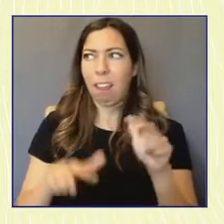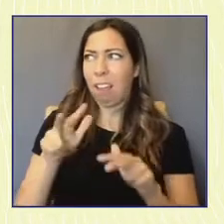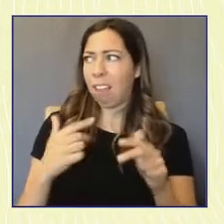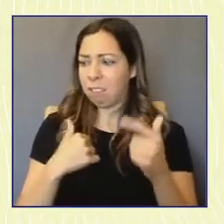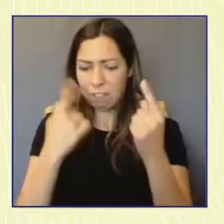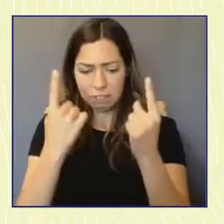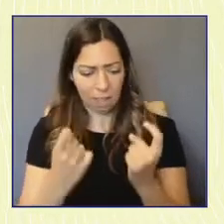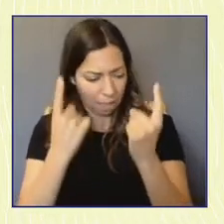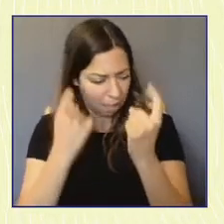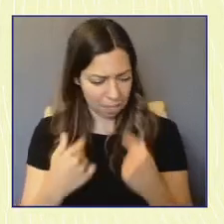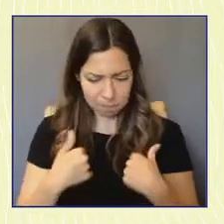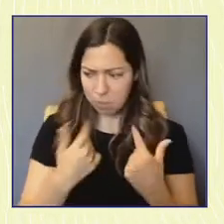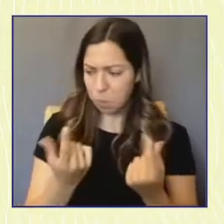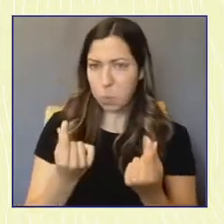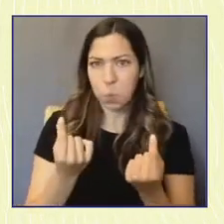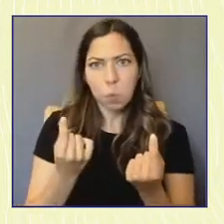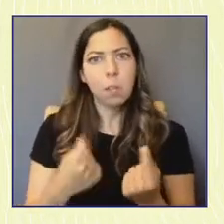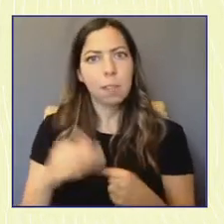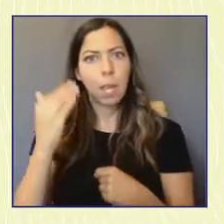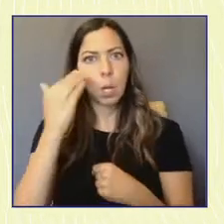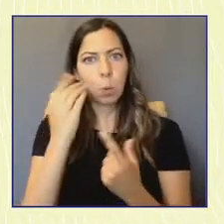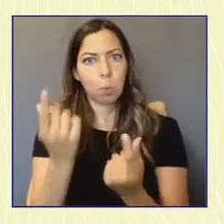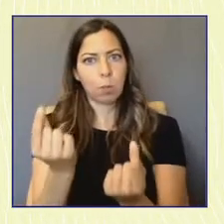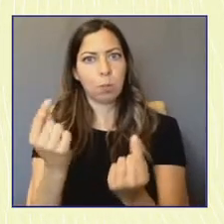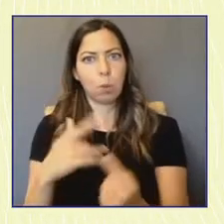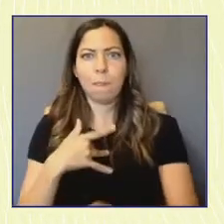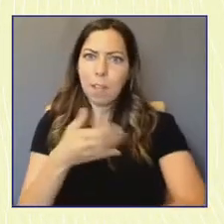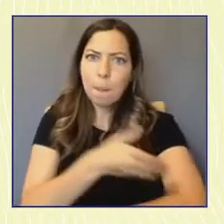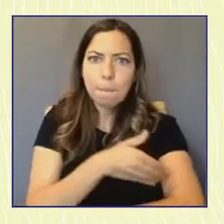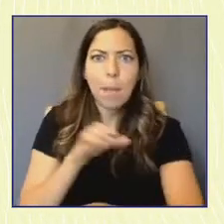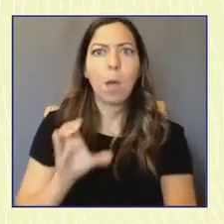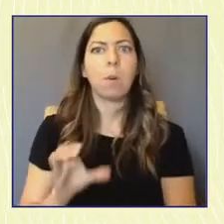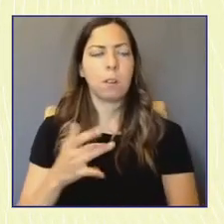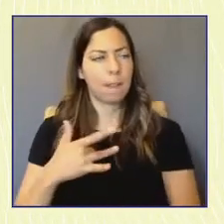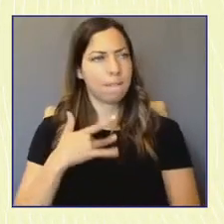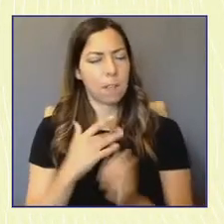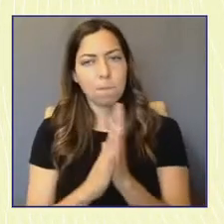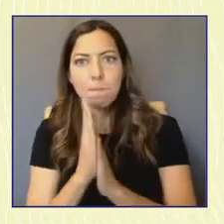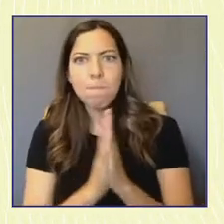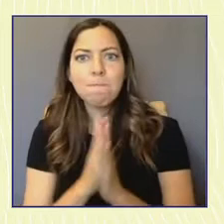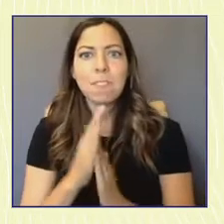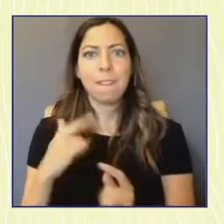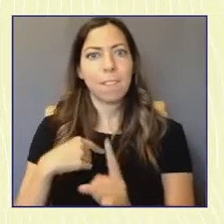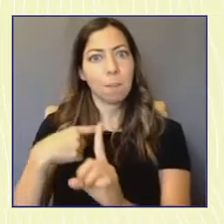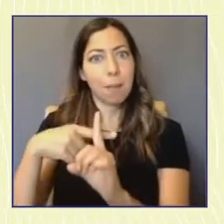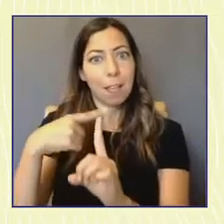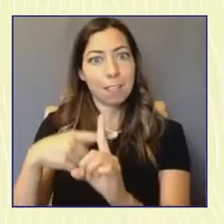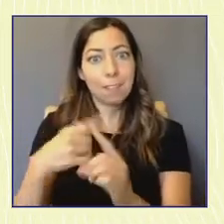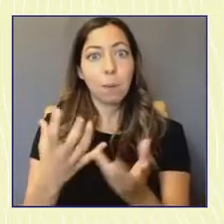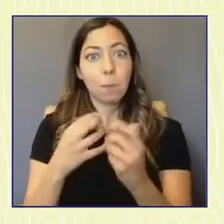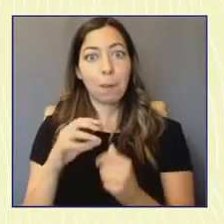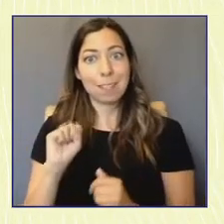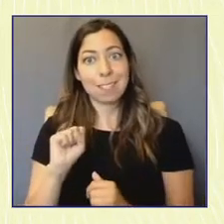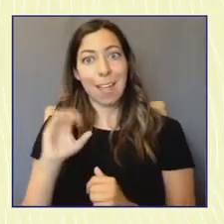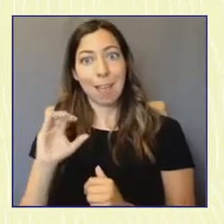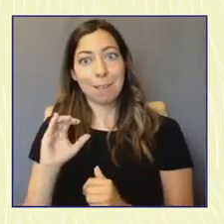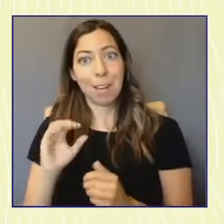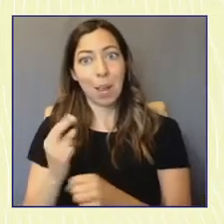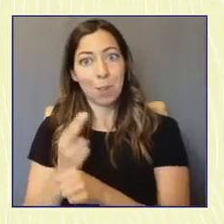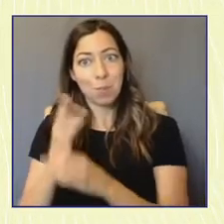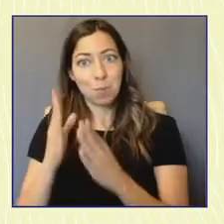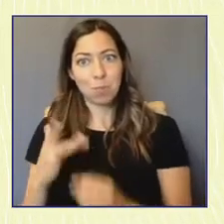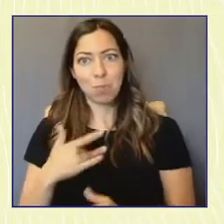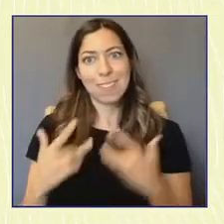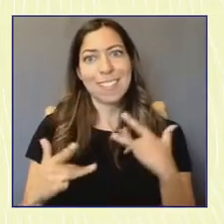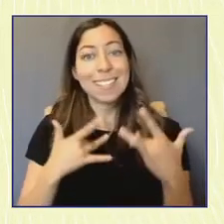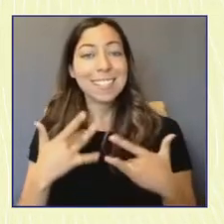have the chance to study for but it's empowering and motivating and positive and something that Snapchatters feel so excited by that it's something